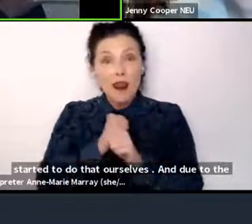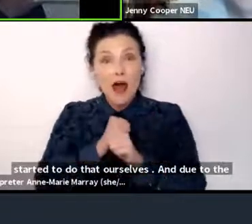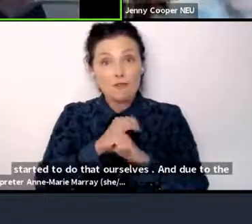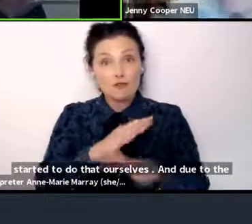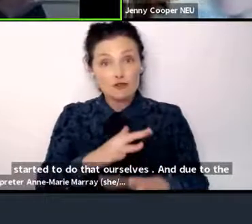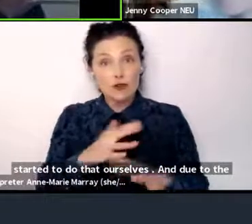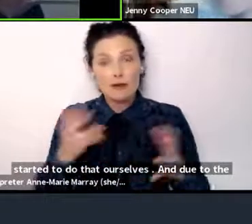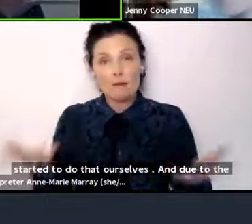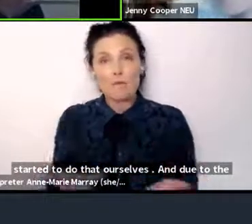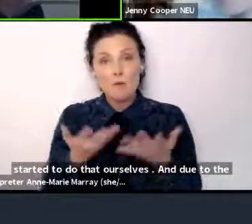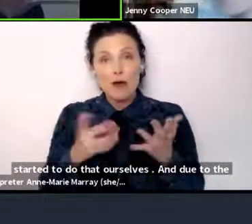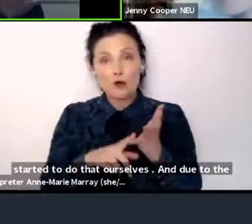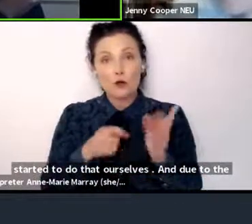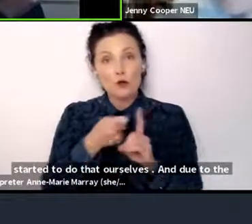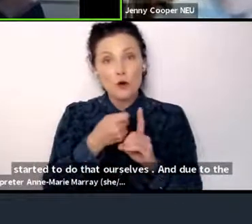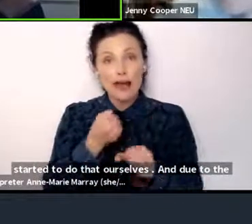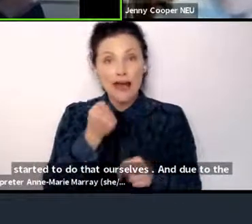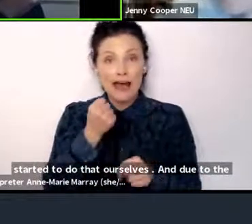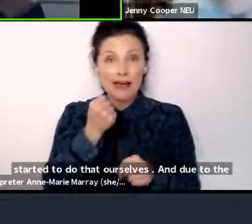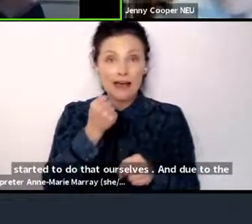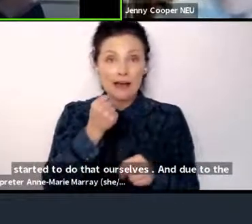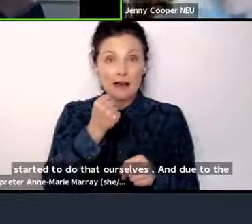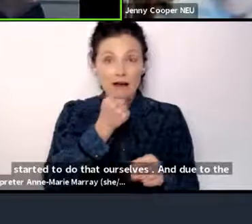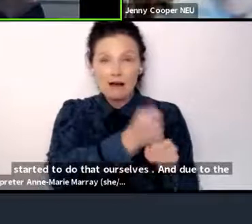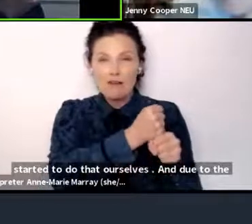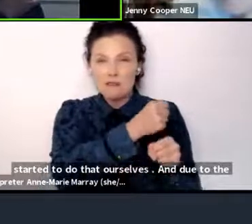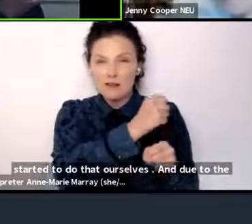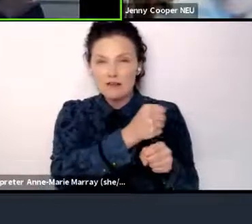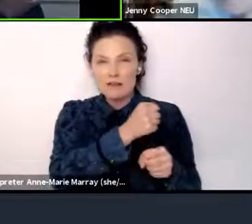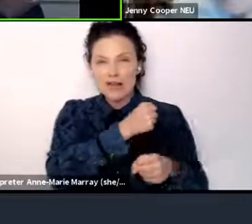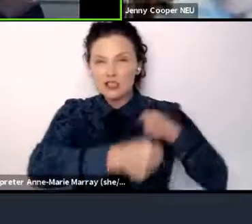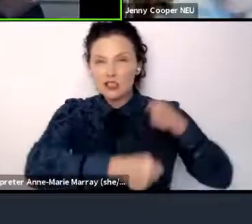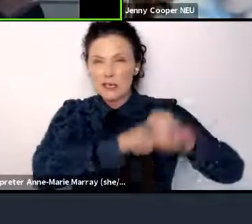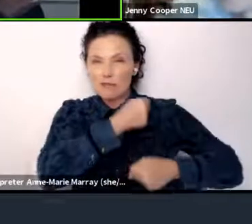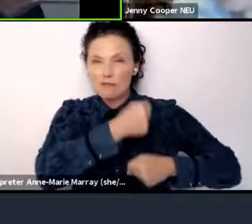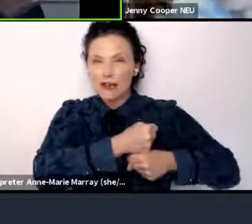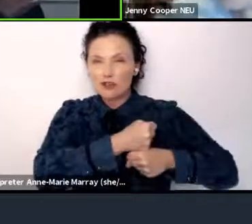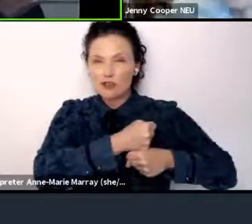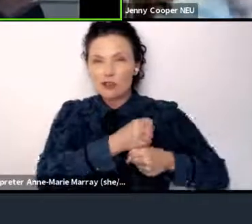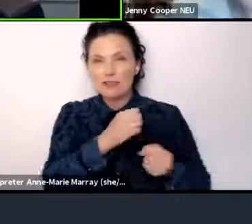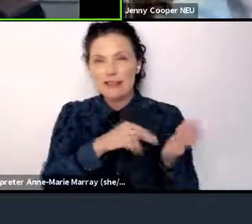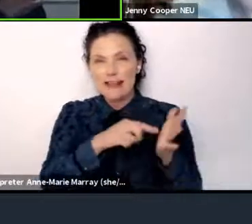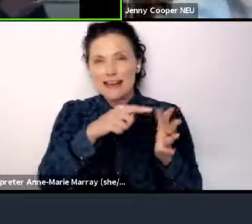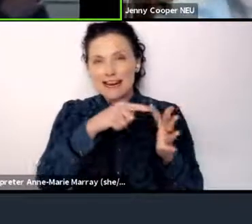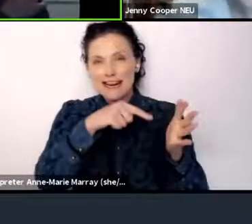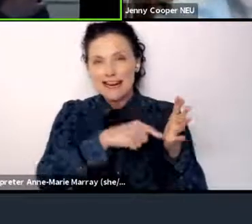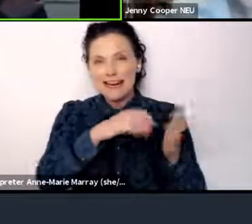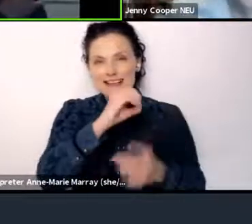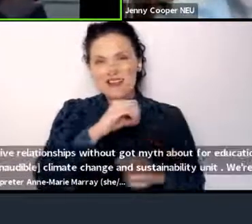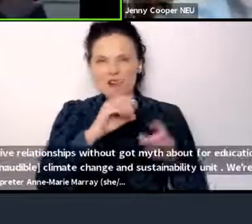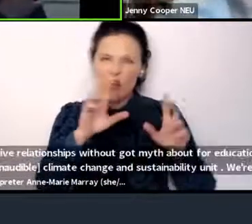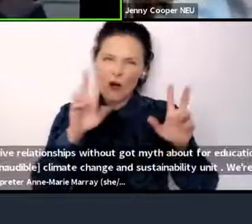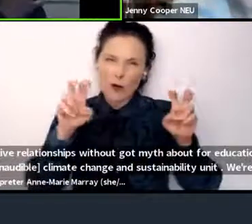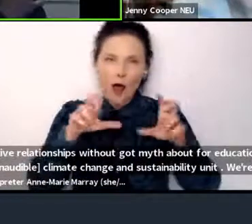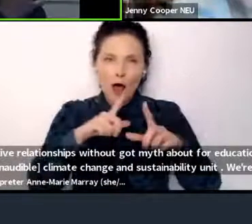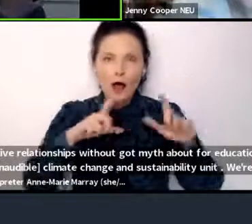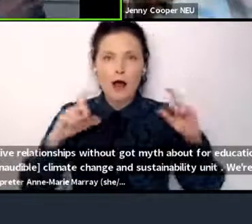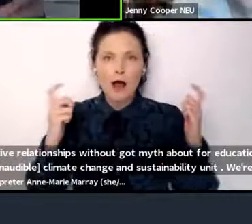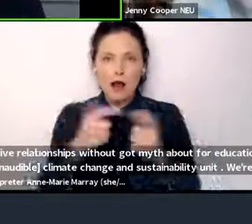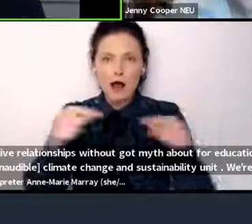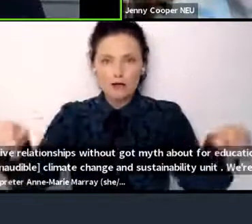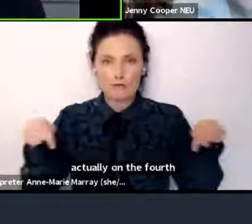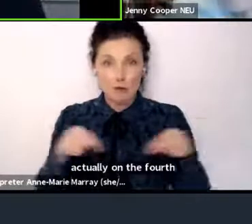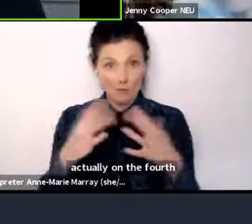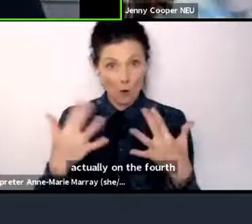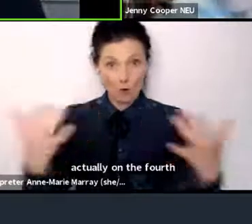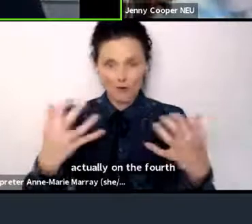UK government's Generation Z, sort of Net Zero model classroom that they've got up in Glasgow. The audience in person is going to be fascinating.